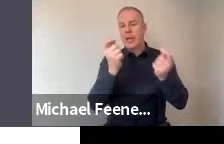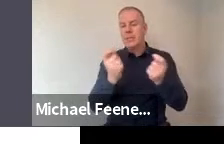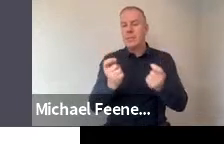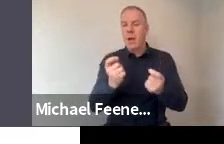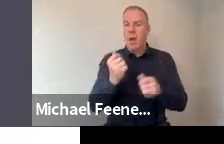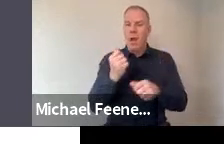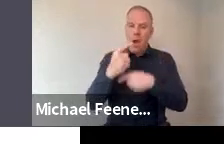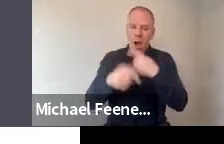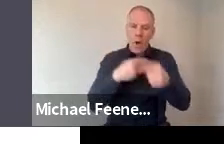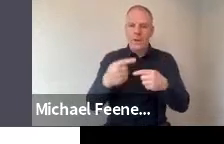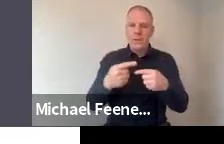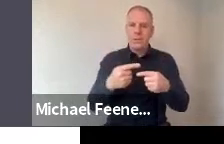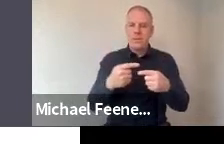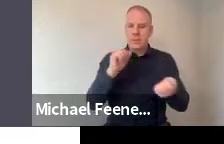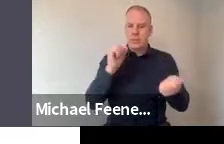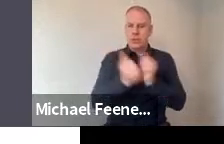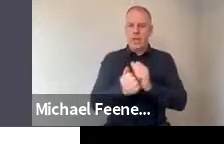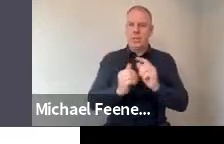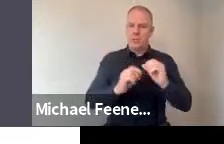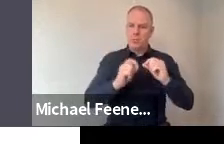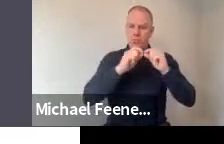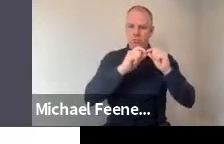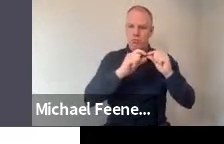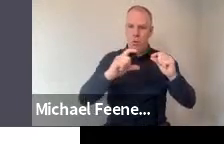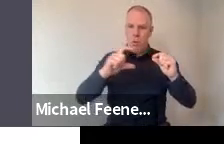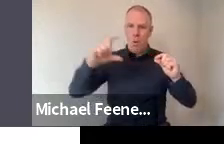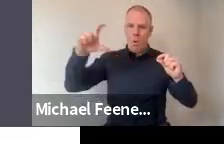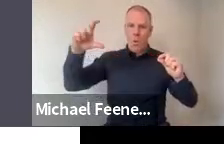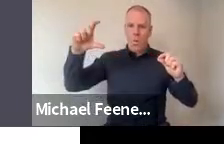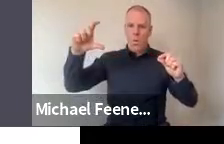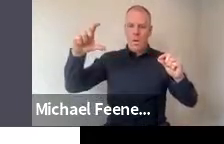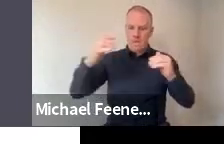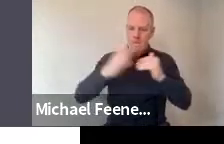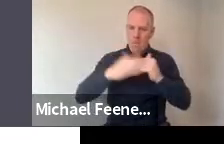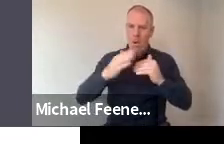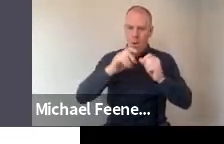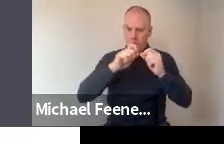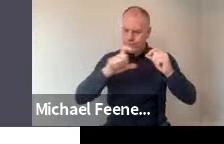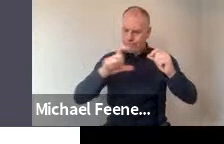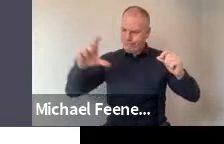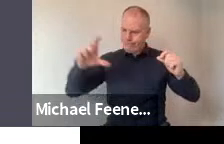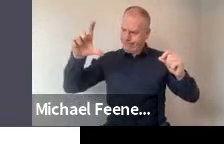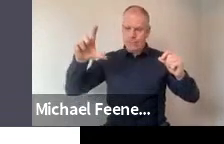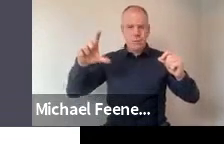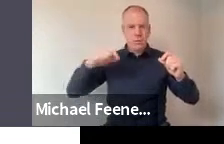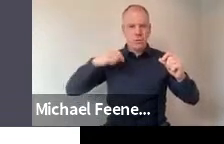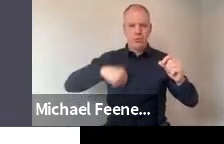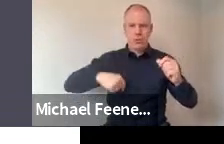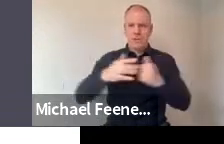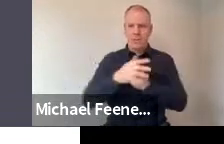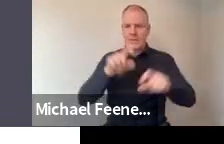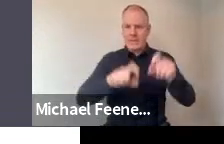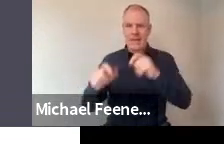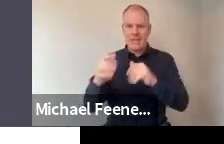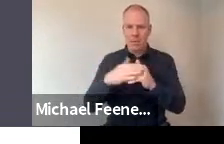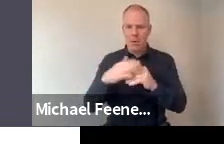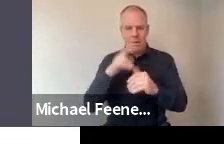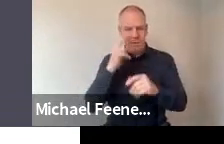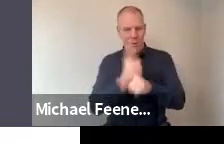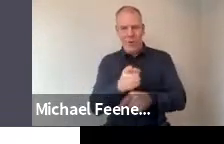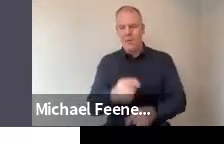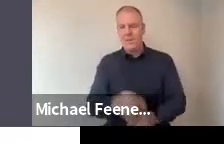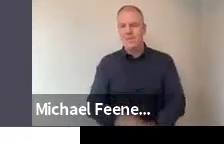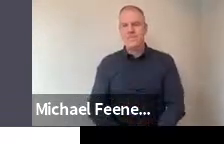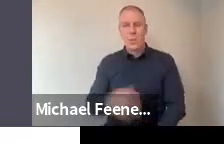changing in the same direction towards greater trust in science. You can see the different